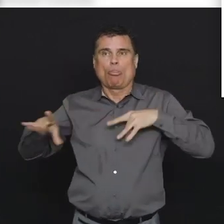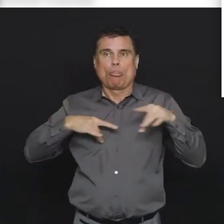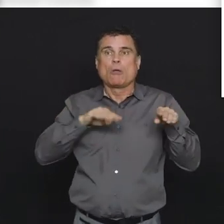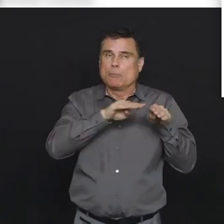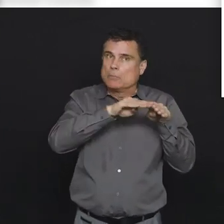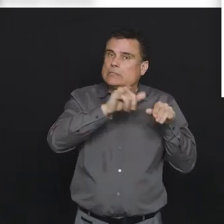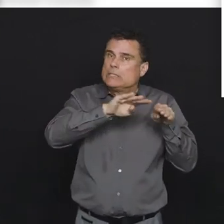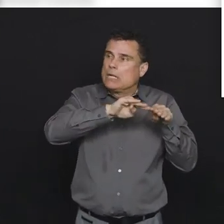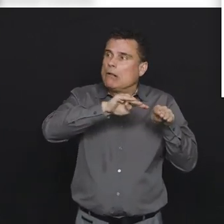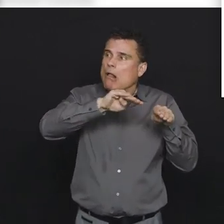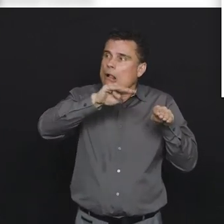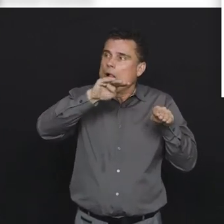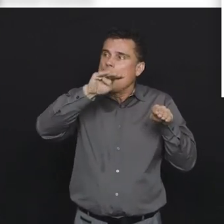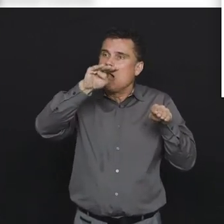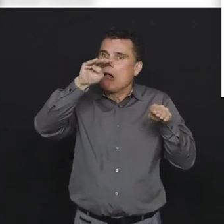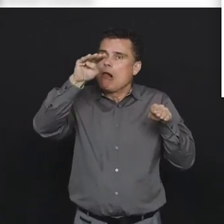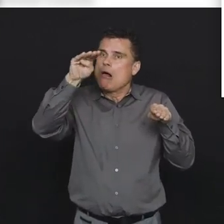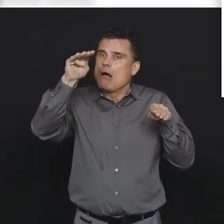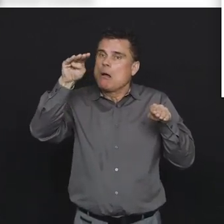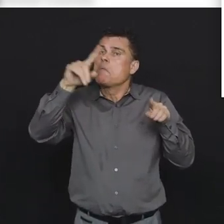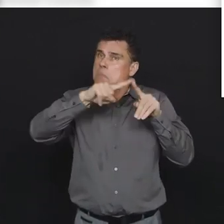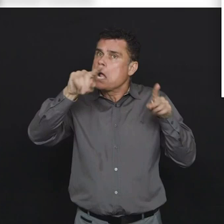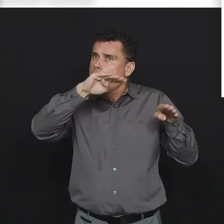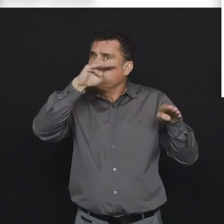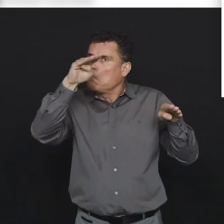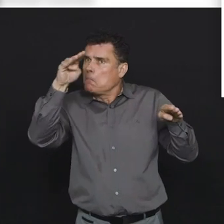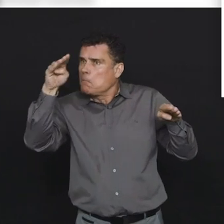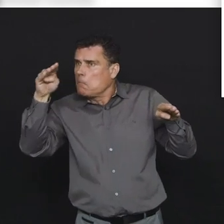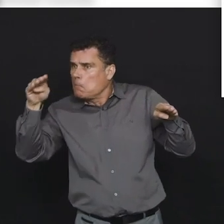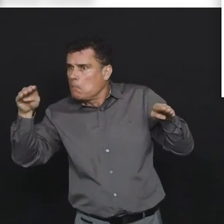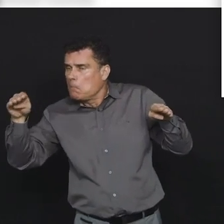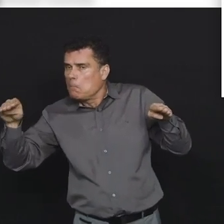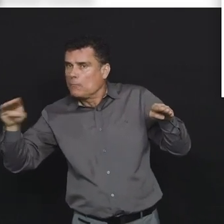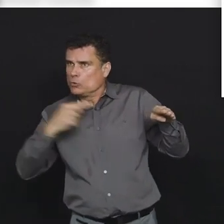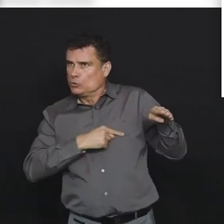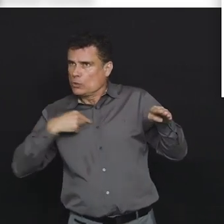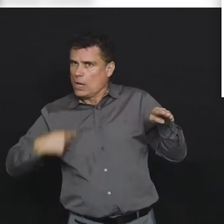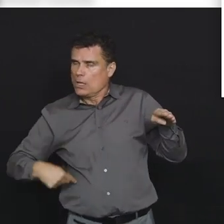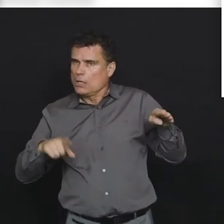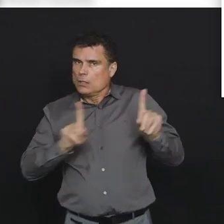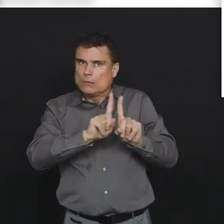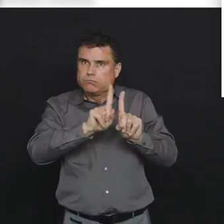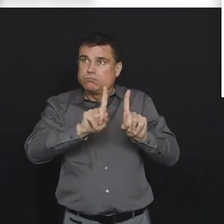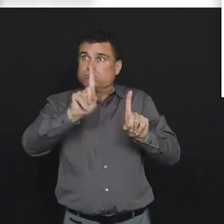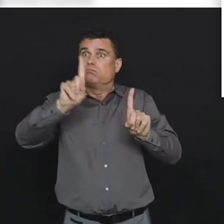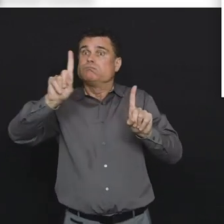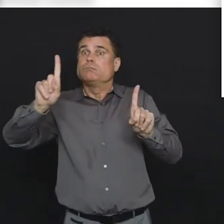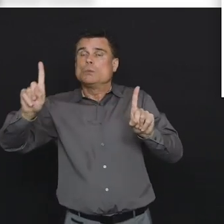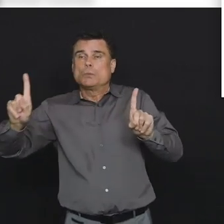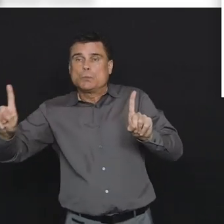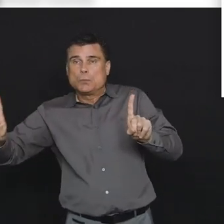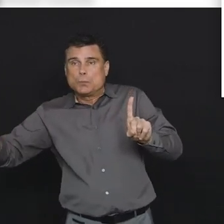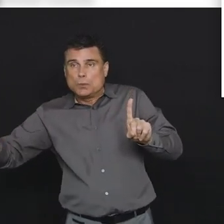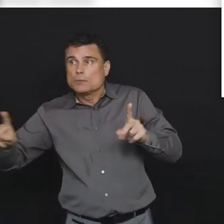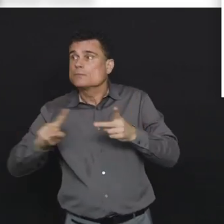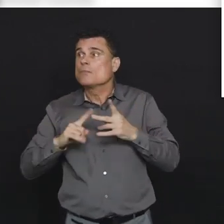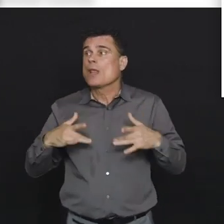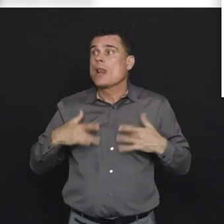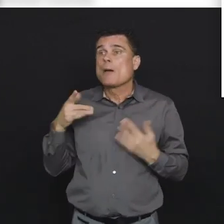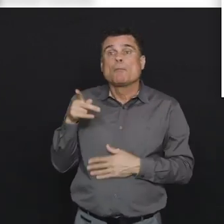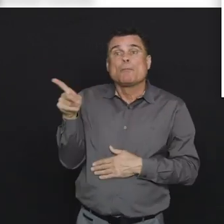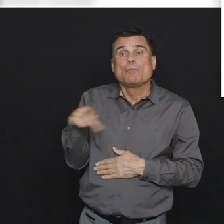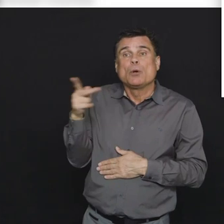epidemic indeed, which is still proceeding, but coming down the slope here. The